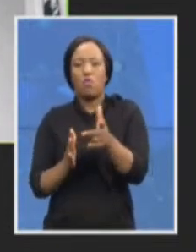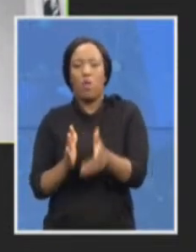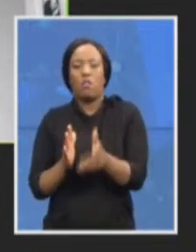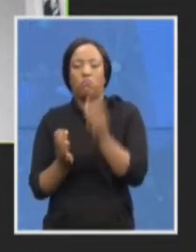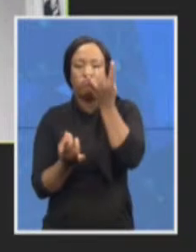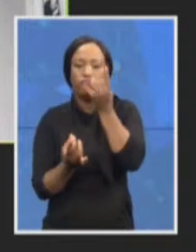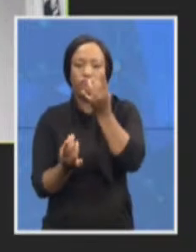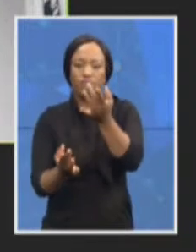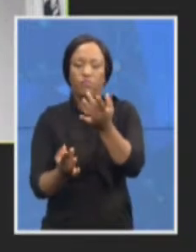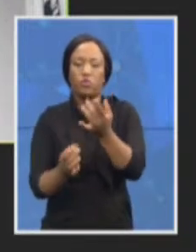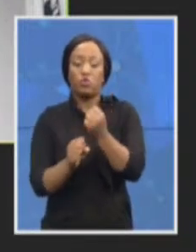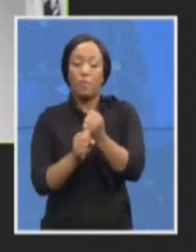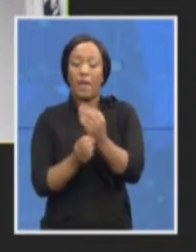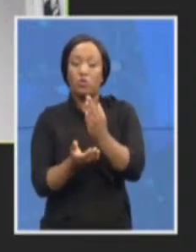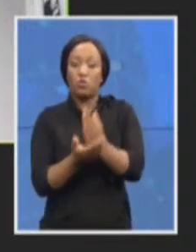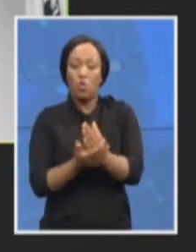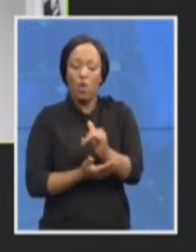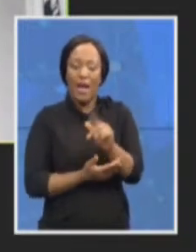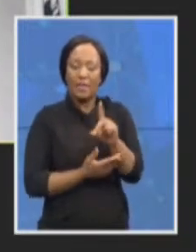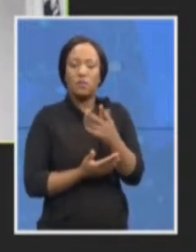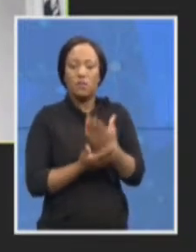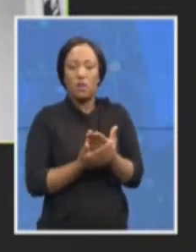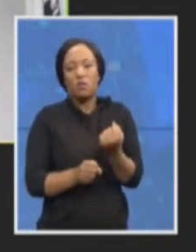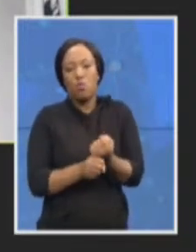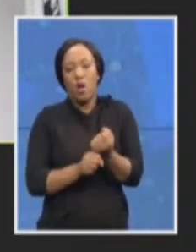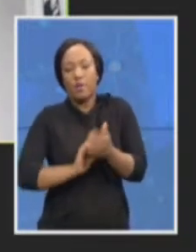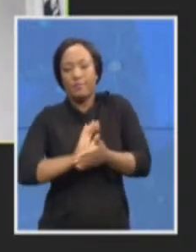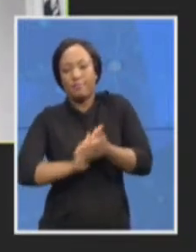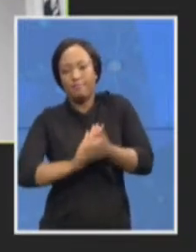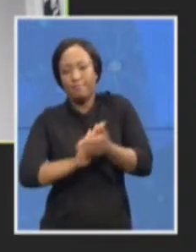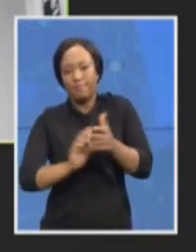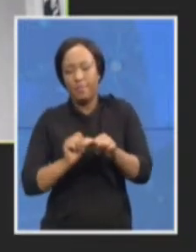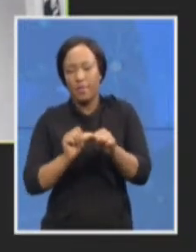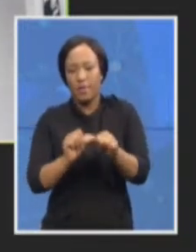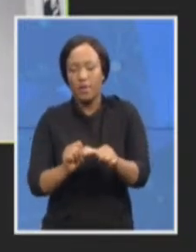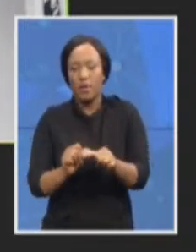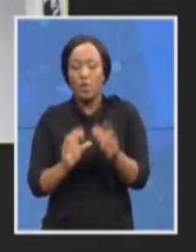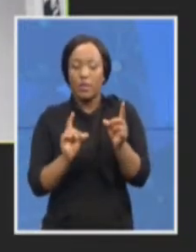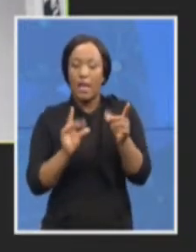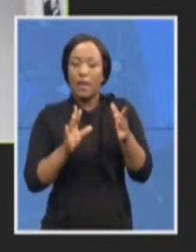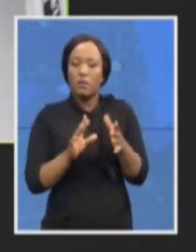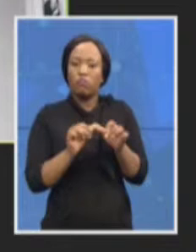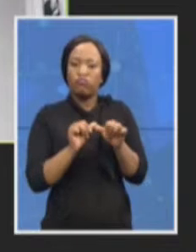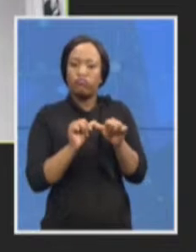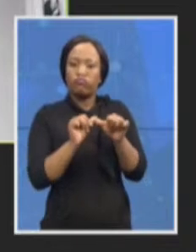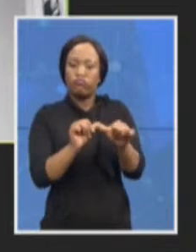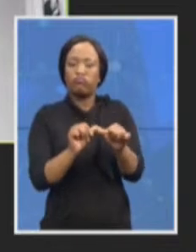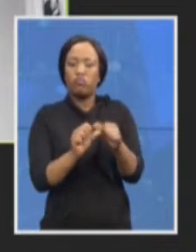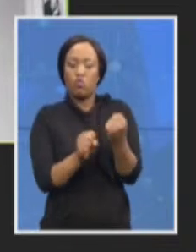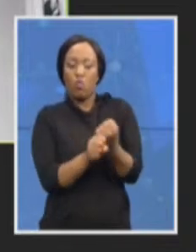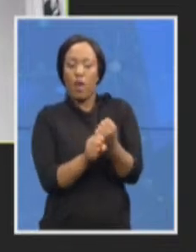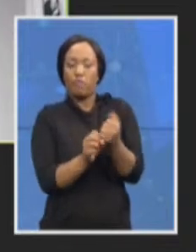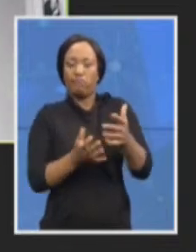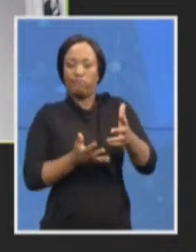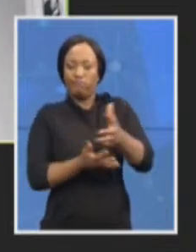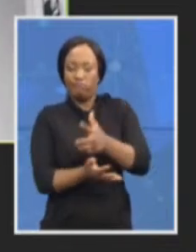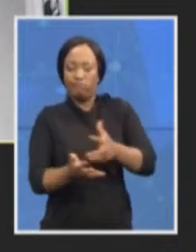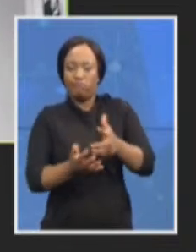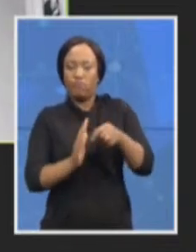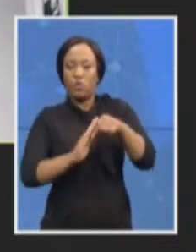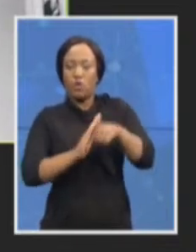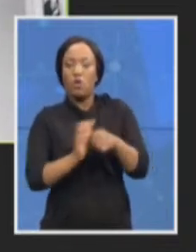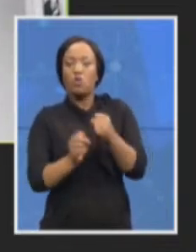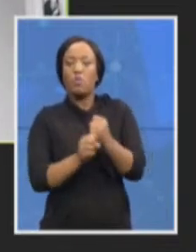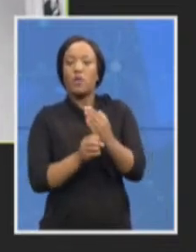a new investigating director will be rigorous in order to ensure that the right person is appointed with the right